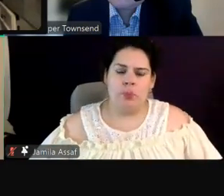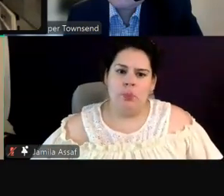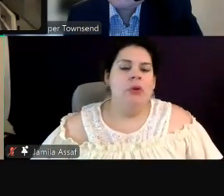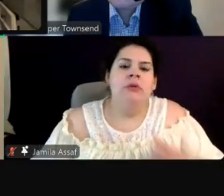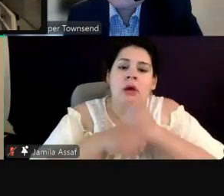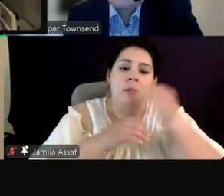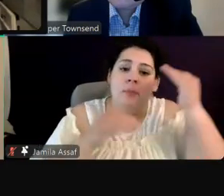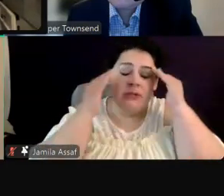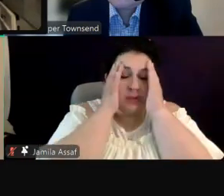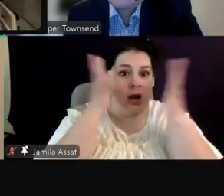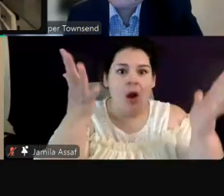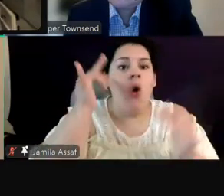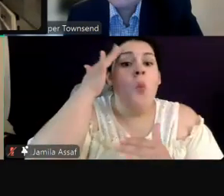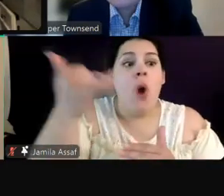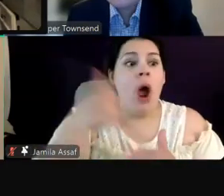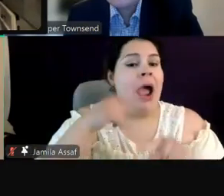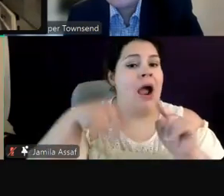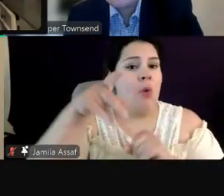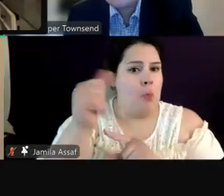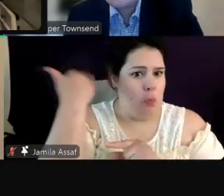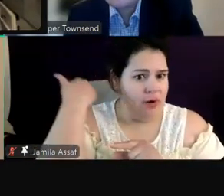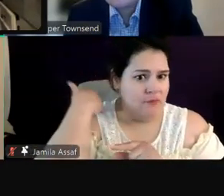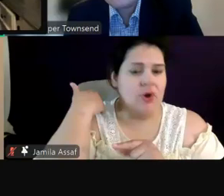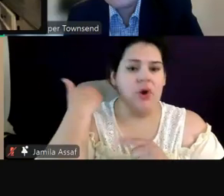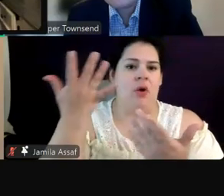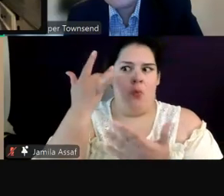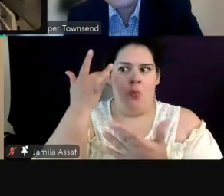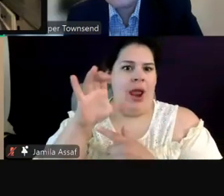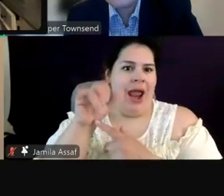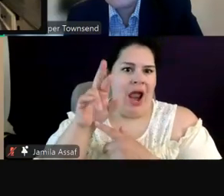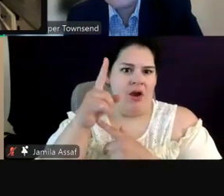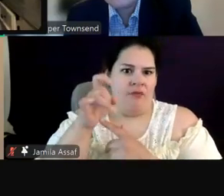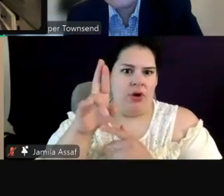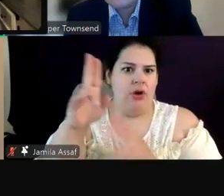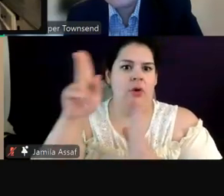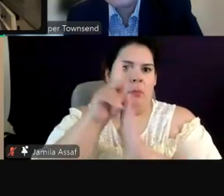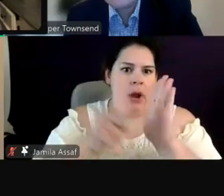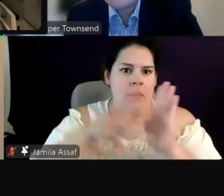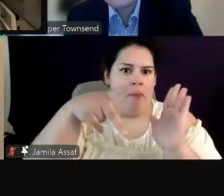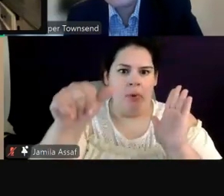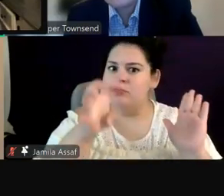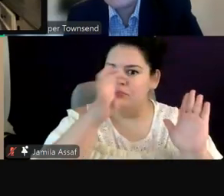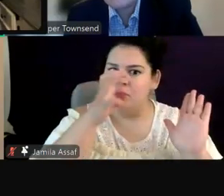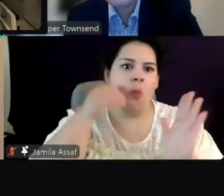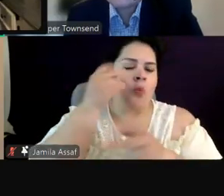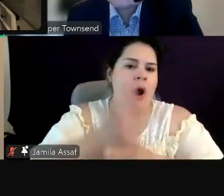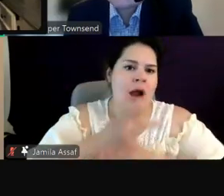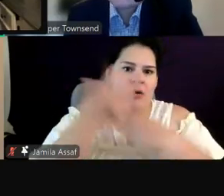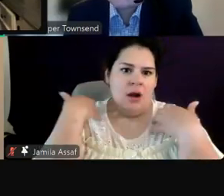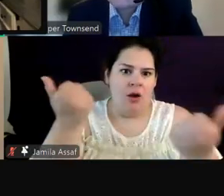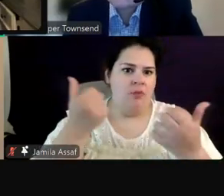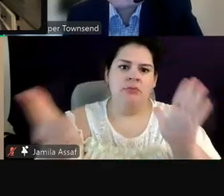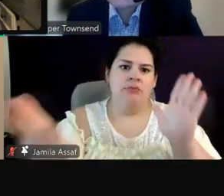And the advocate said, no, I don't know. It's just very mind-boggling. And, you know, with the caregiver